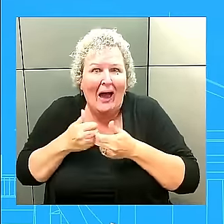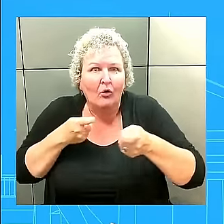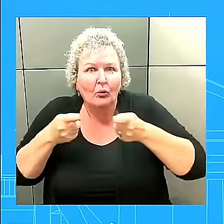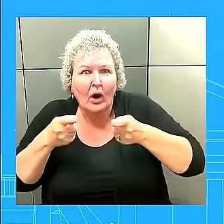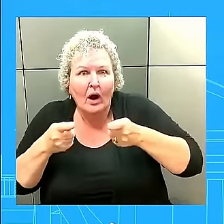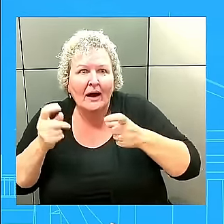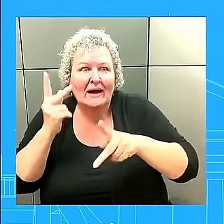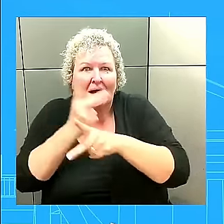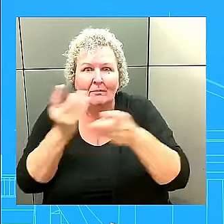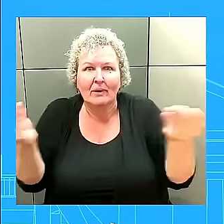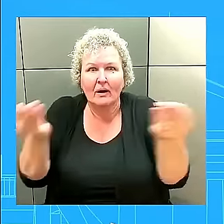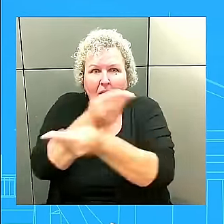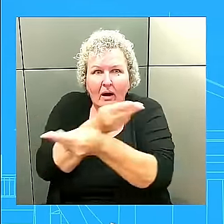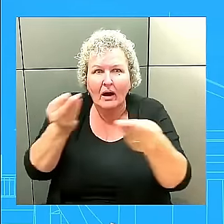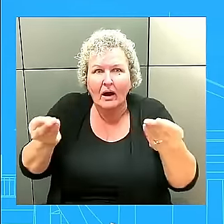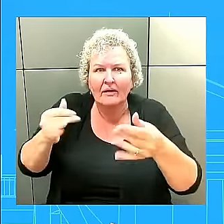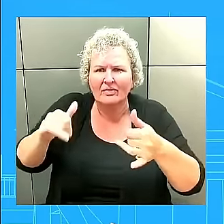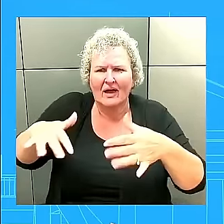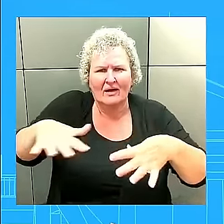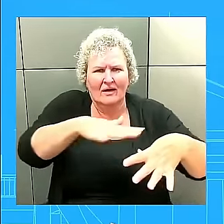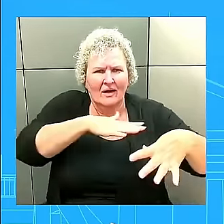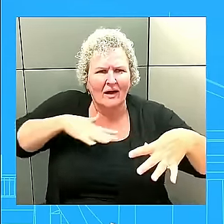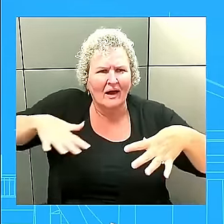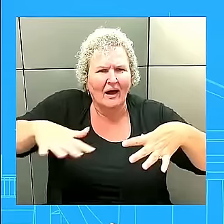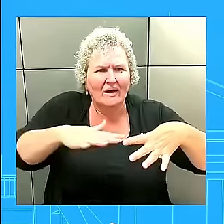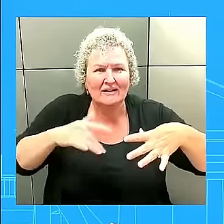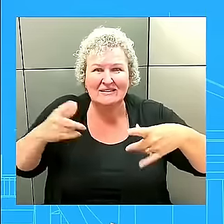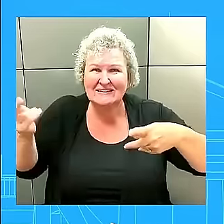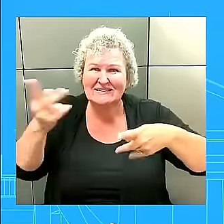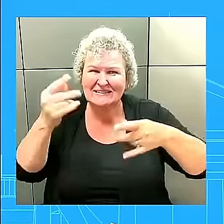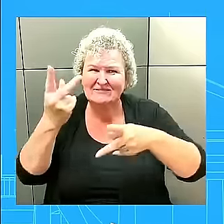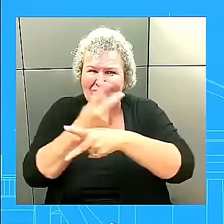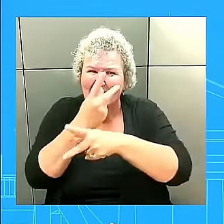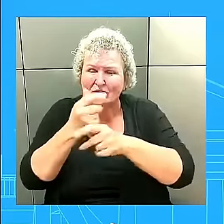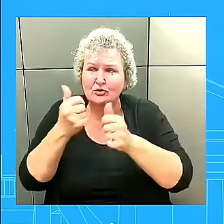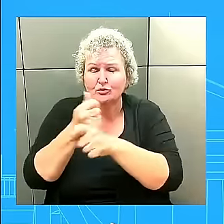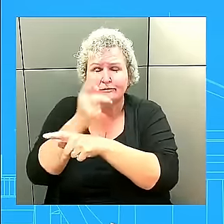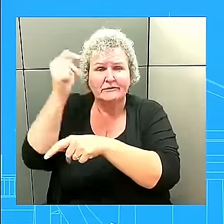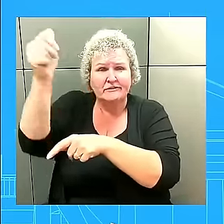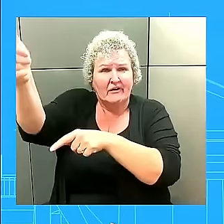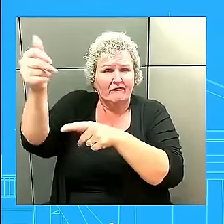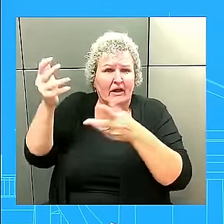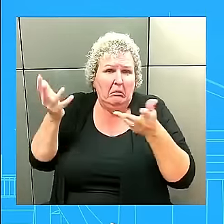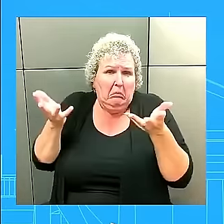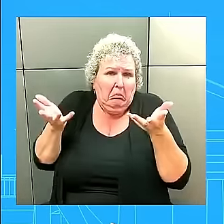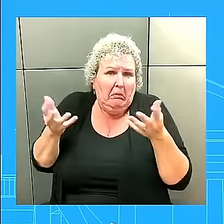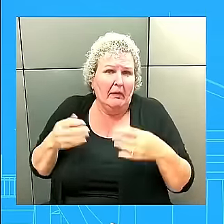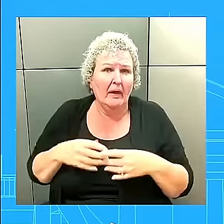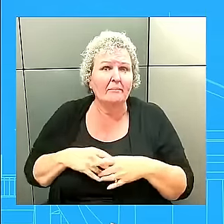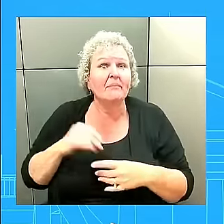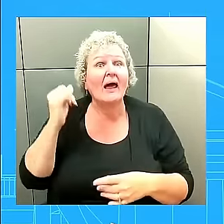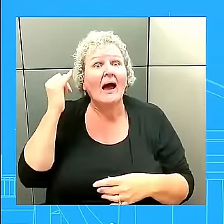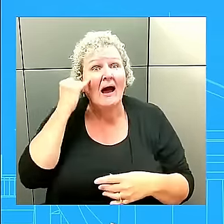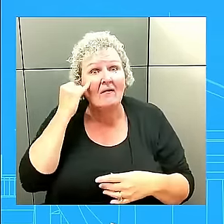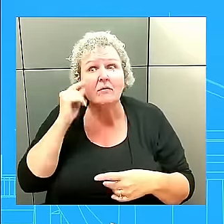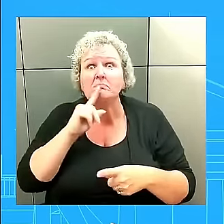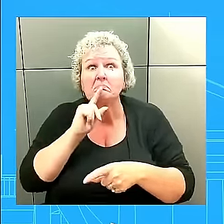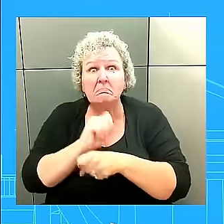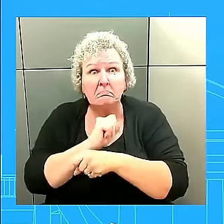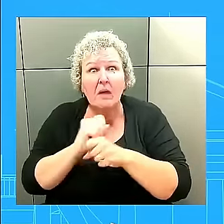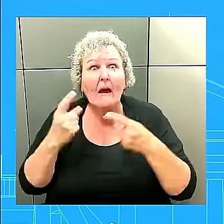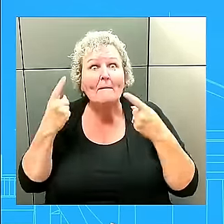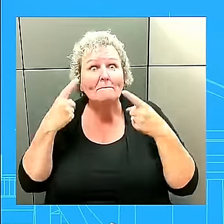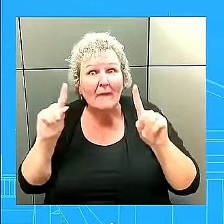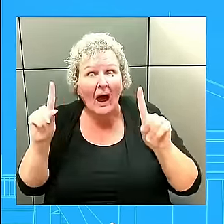solved that for their own soldiers. So they're going to have to figure that out here too. If in fact they deploy, we haven't seen that. So there are, there are